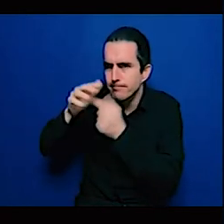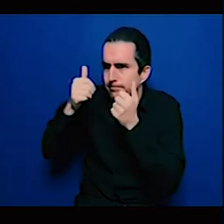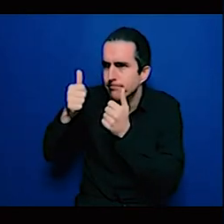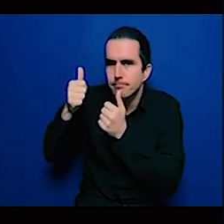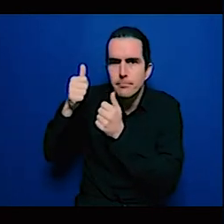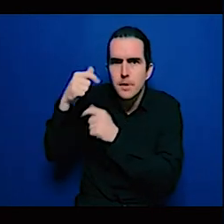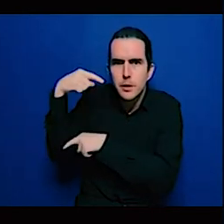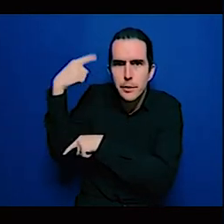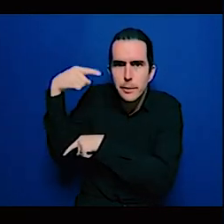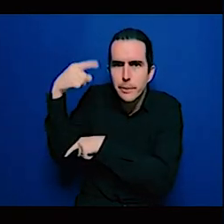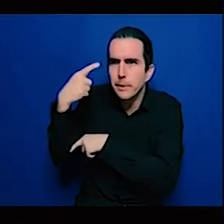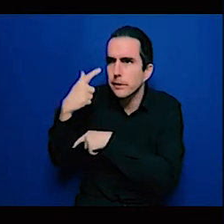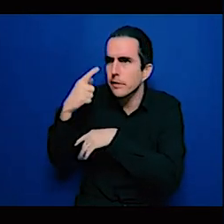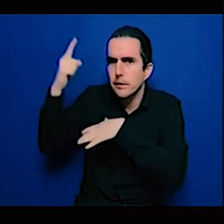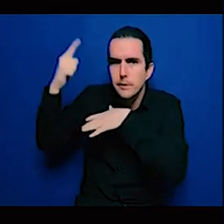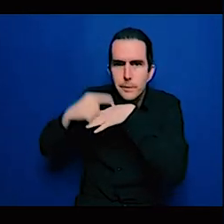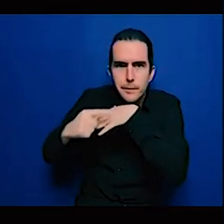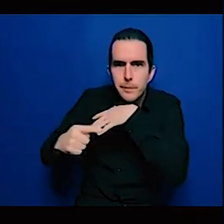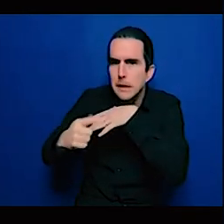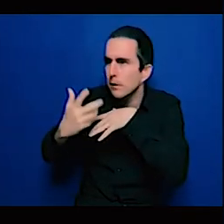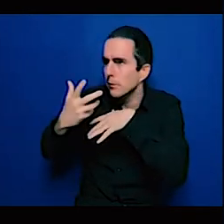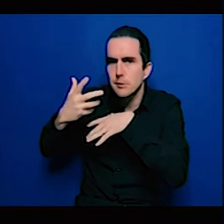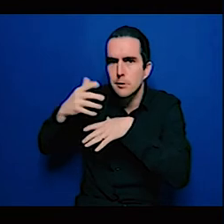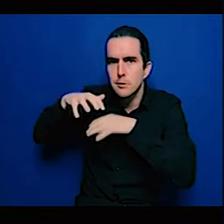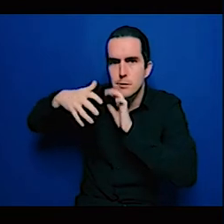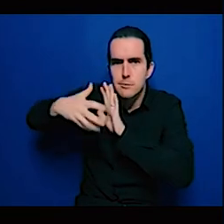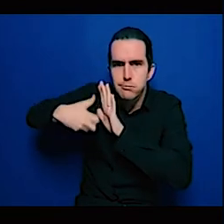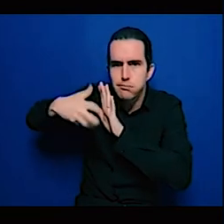different stages um